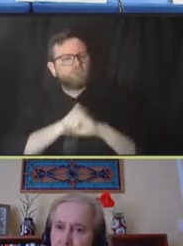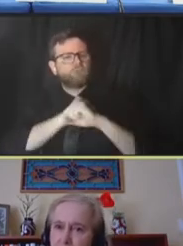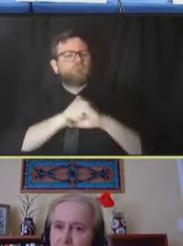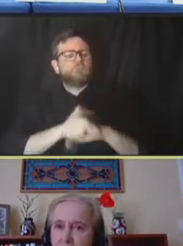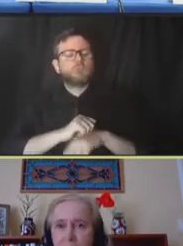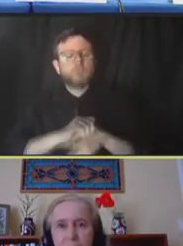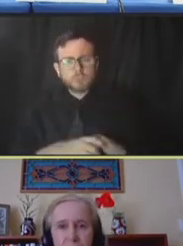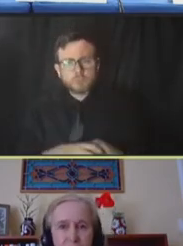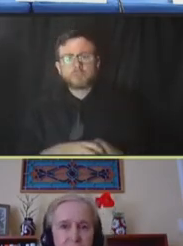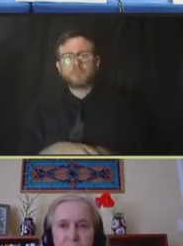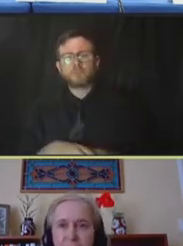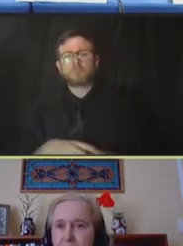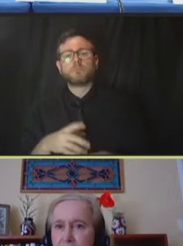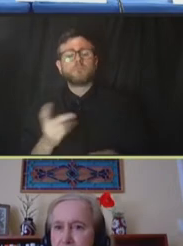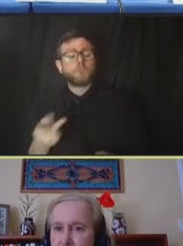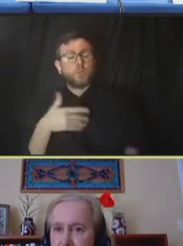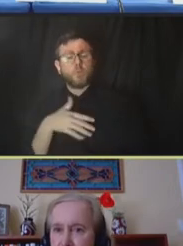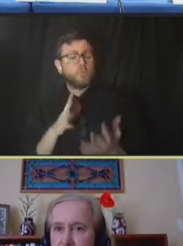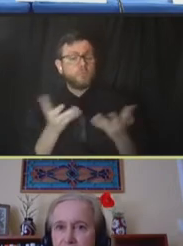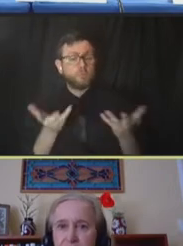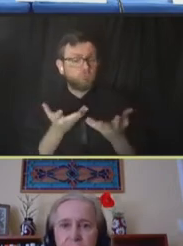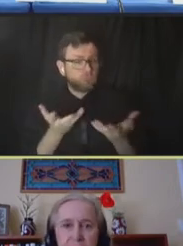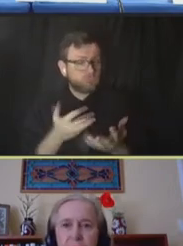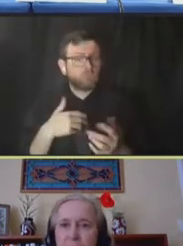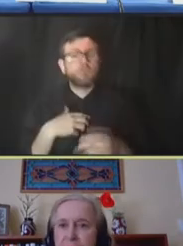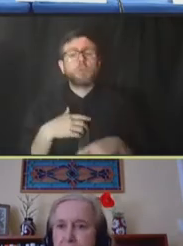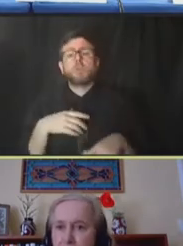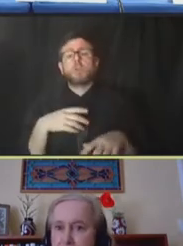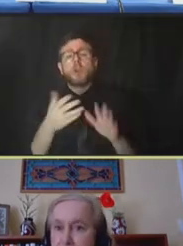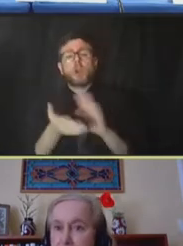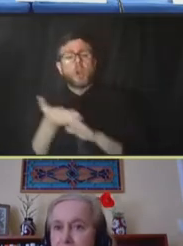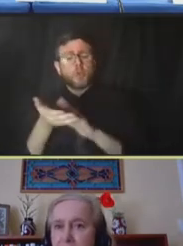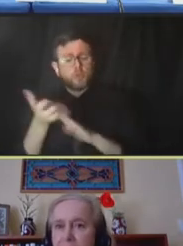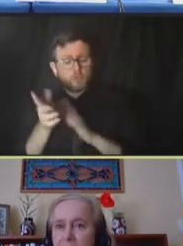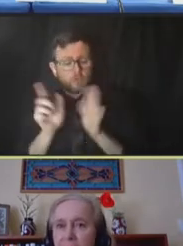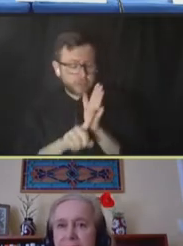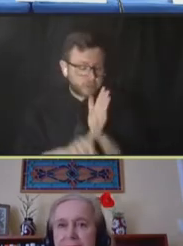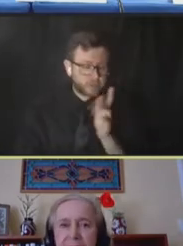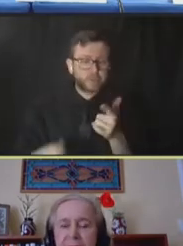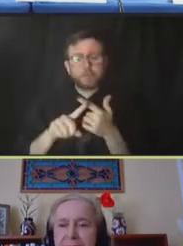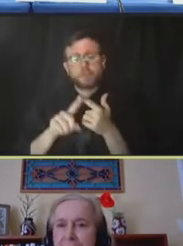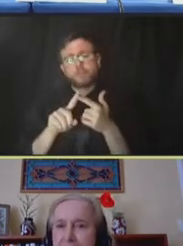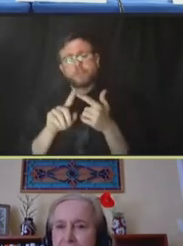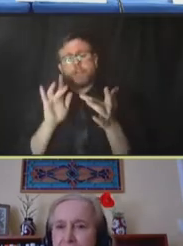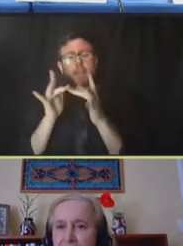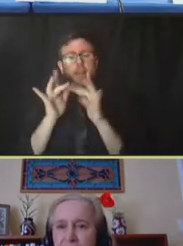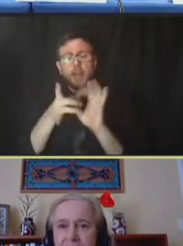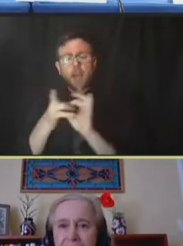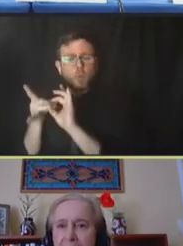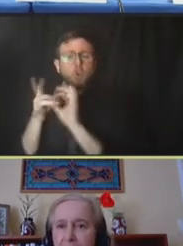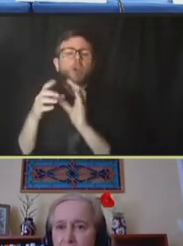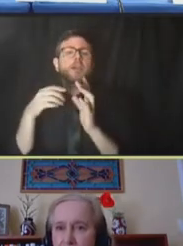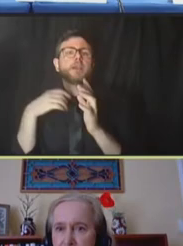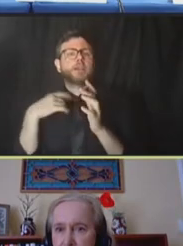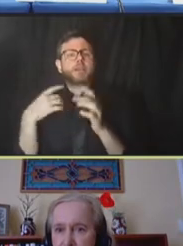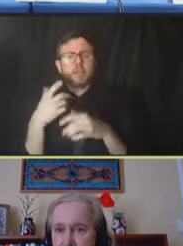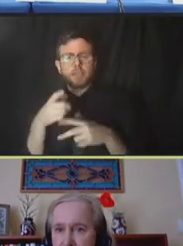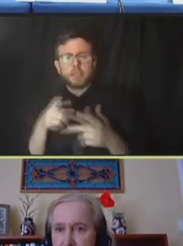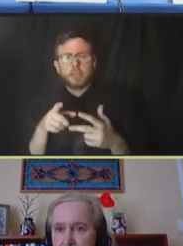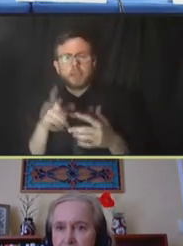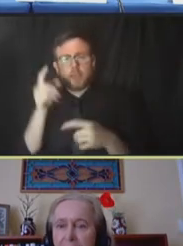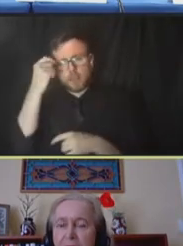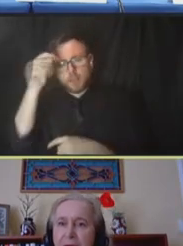use are we use operations research, we use network theory, and obviously data science and algorithm